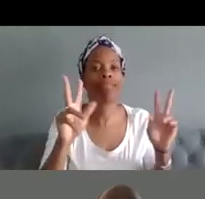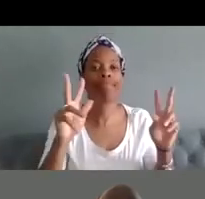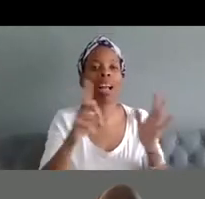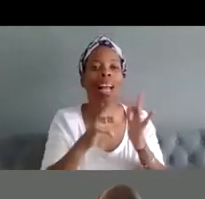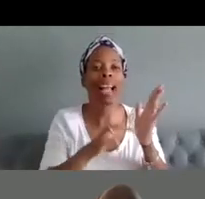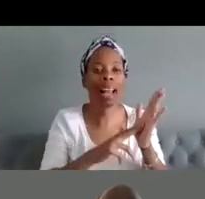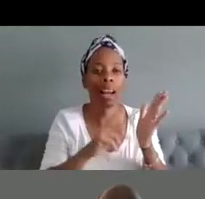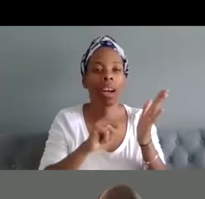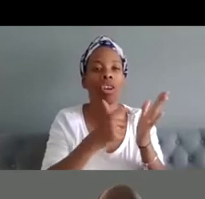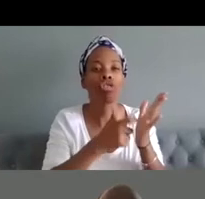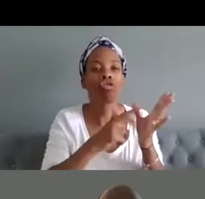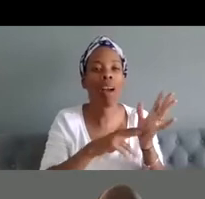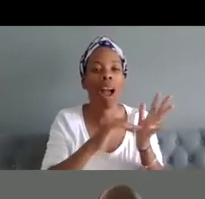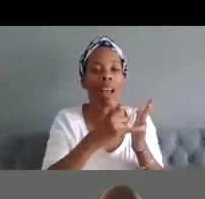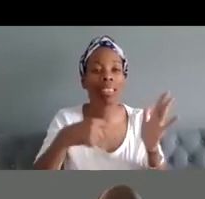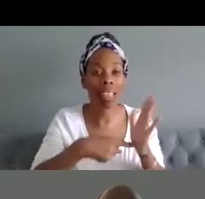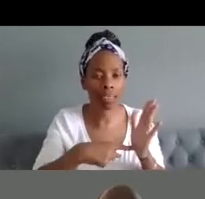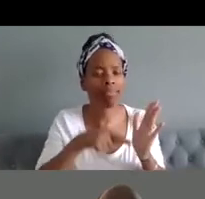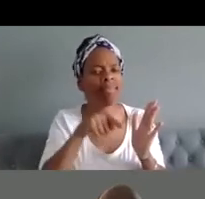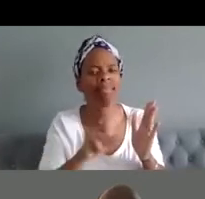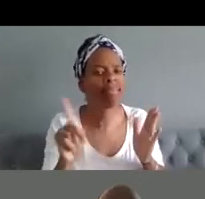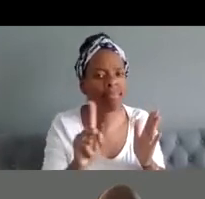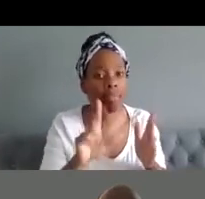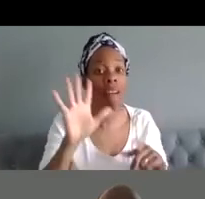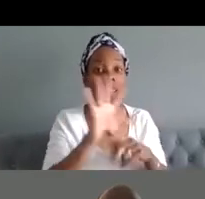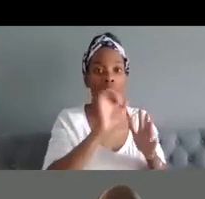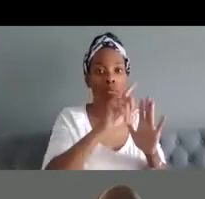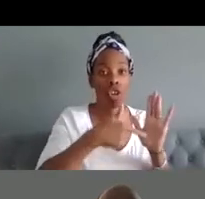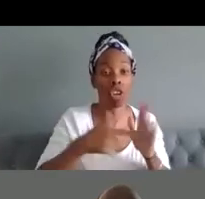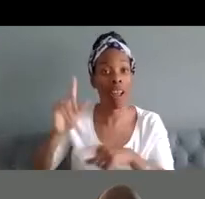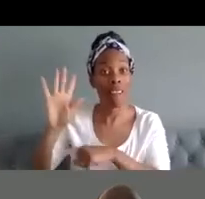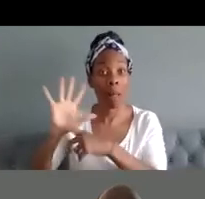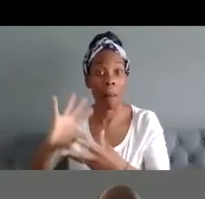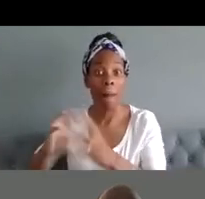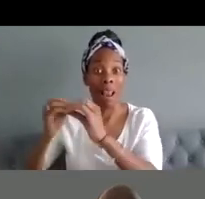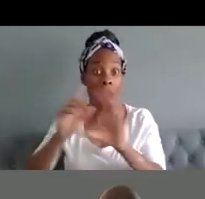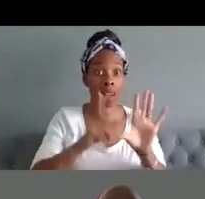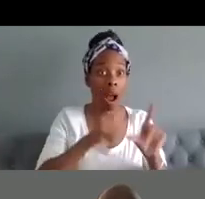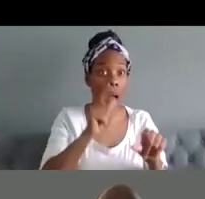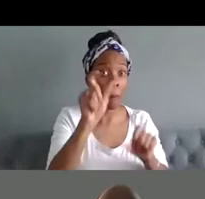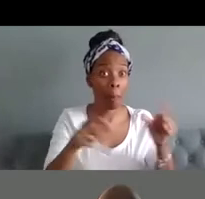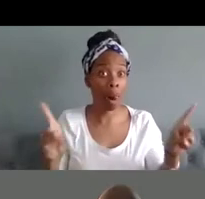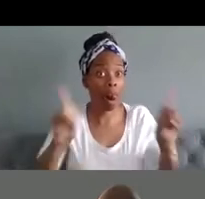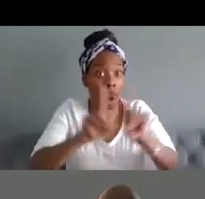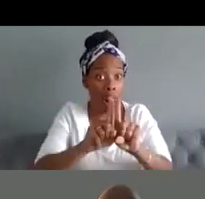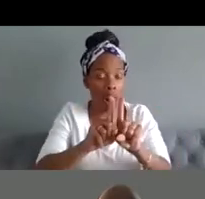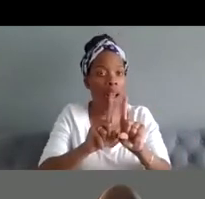film project where we paired filmmakers with young people who were in transition between